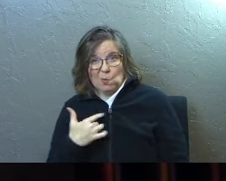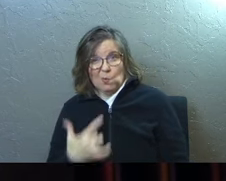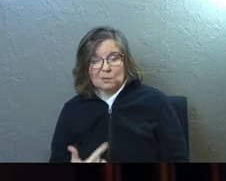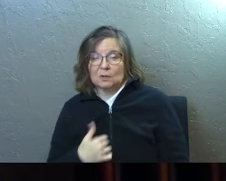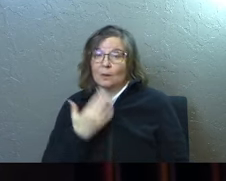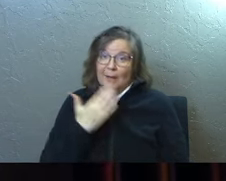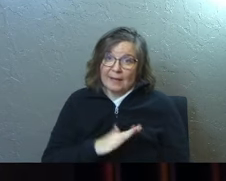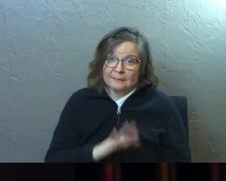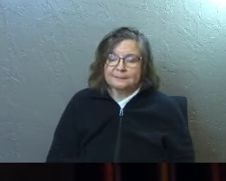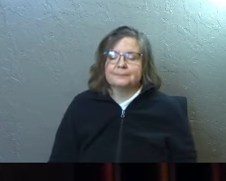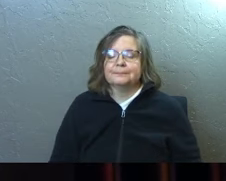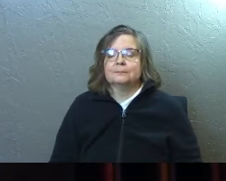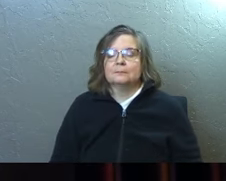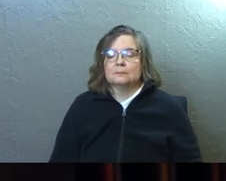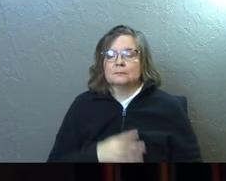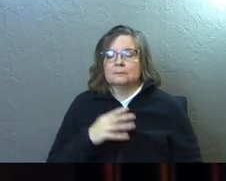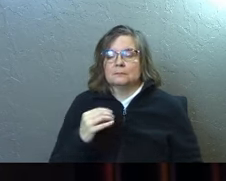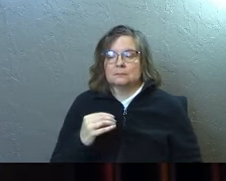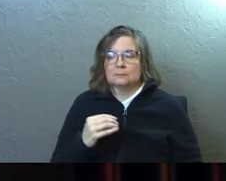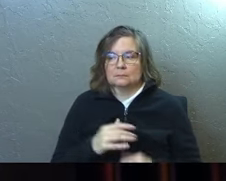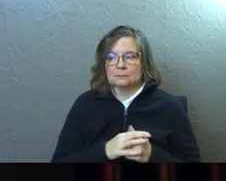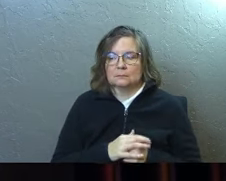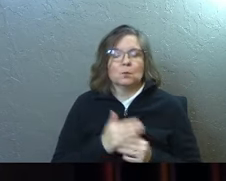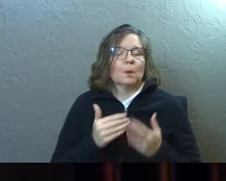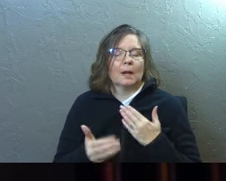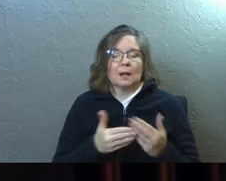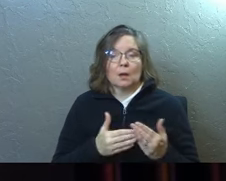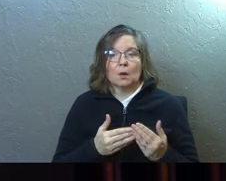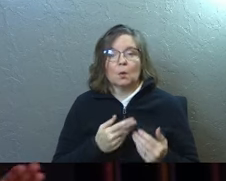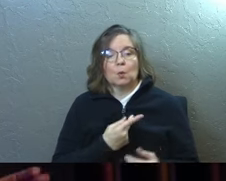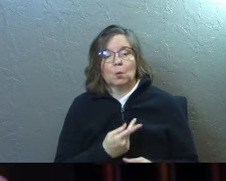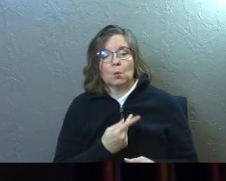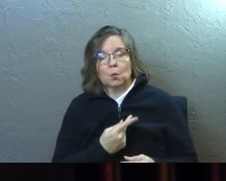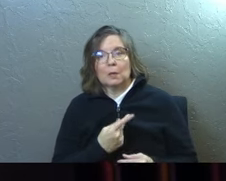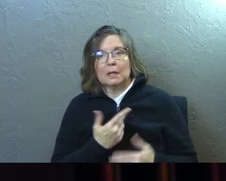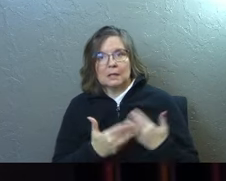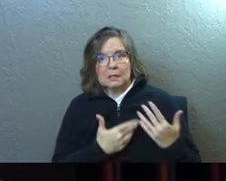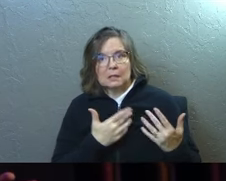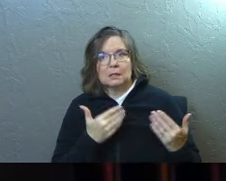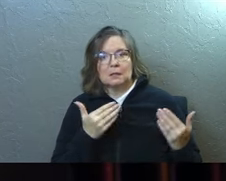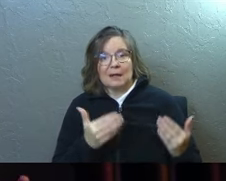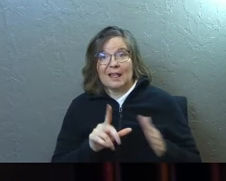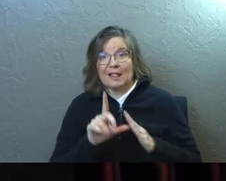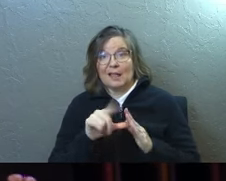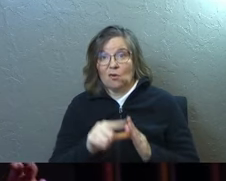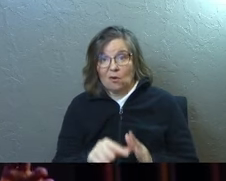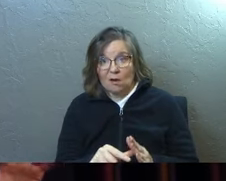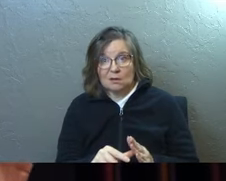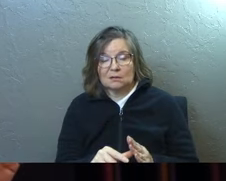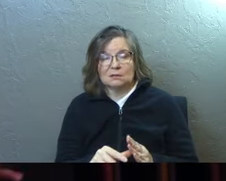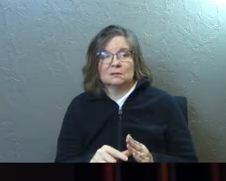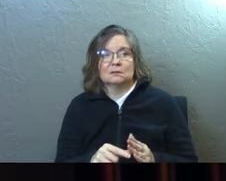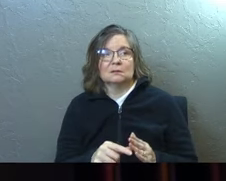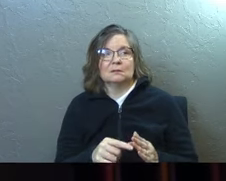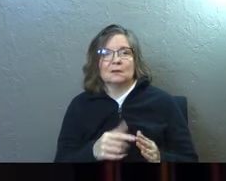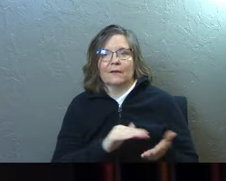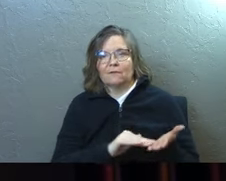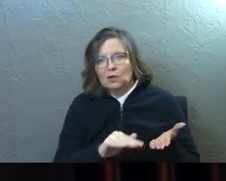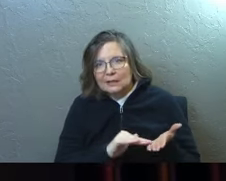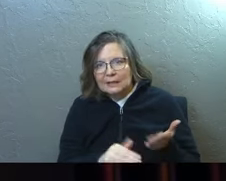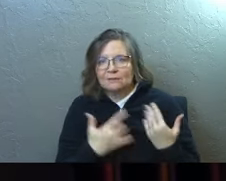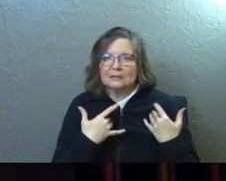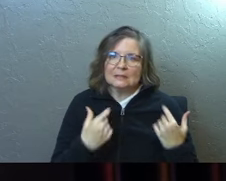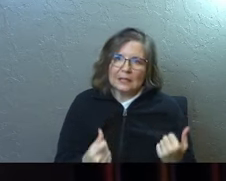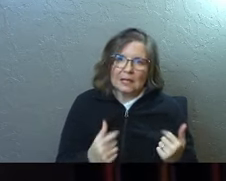So it was bad. And so anyway, we, we kind of got back together later on, forgiveness,